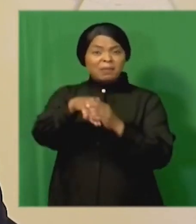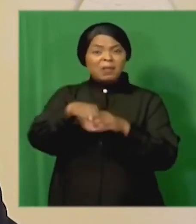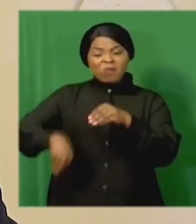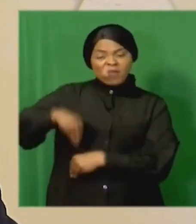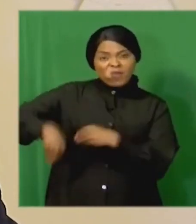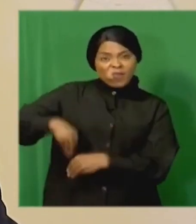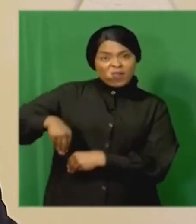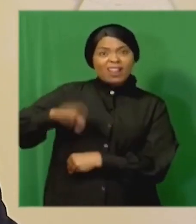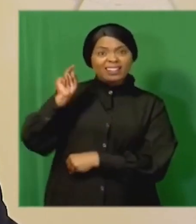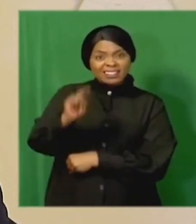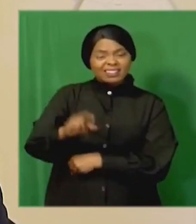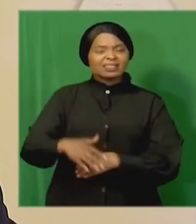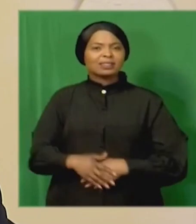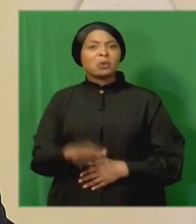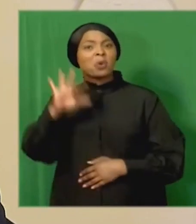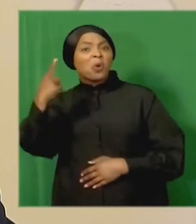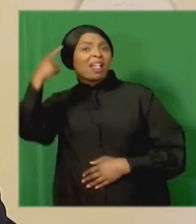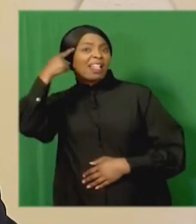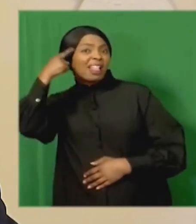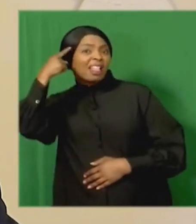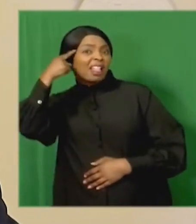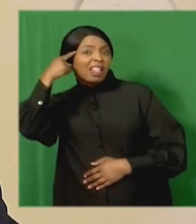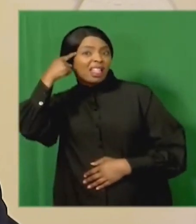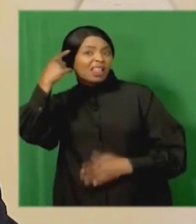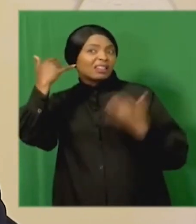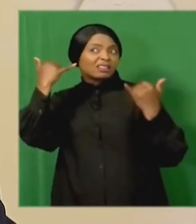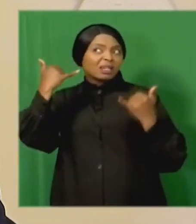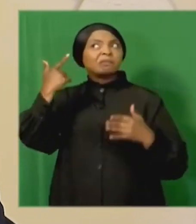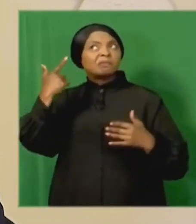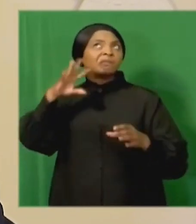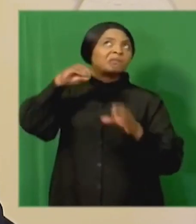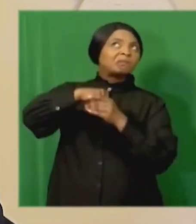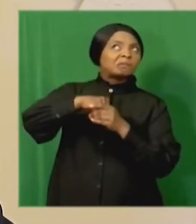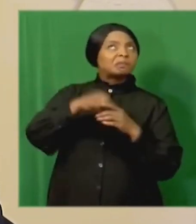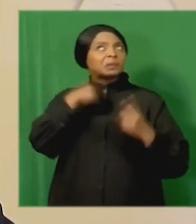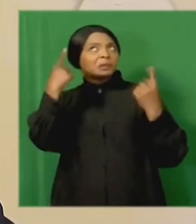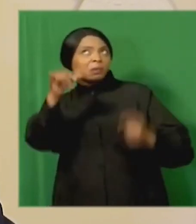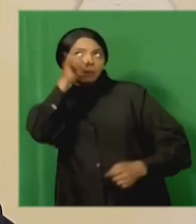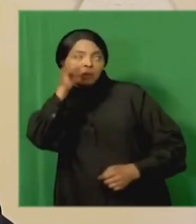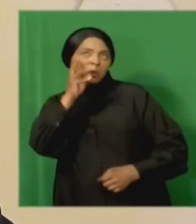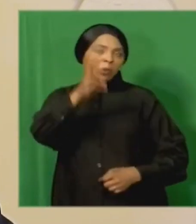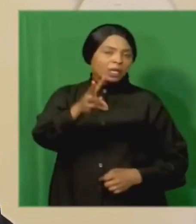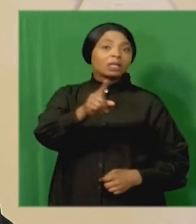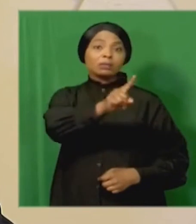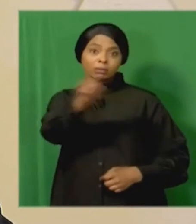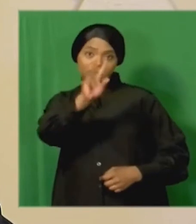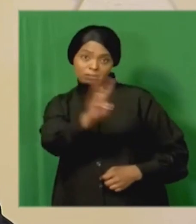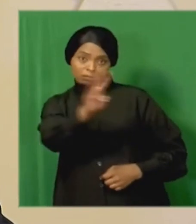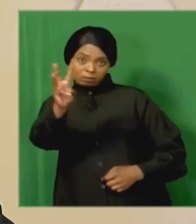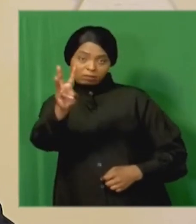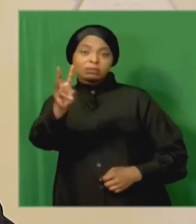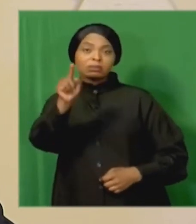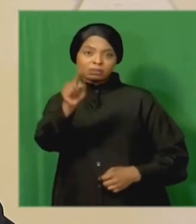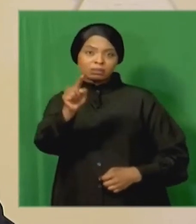who are even thinking about engaging in criminal conduct must know that all the